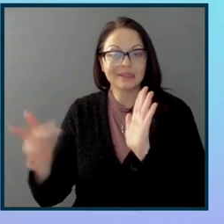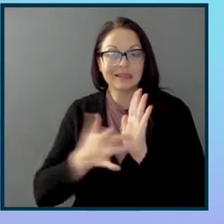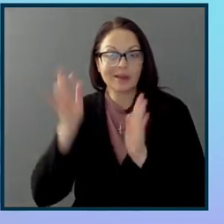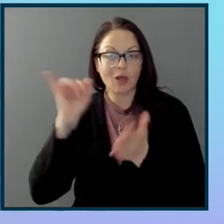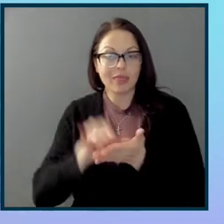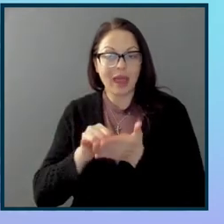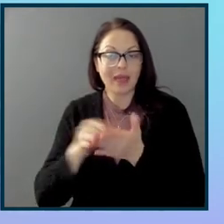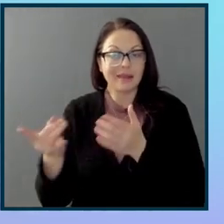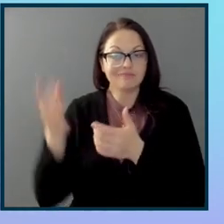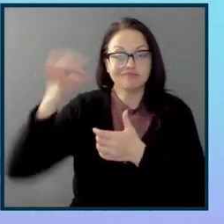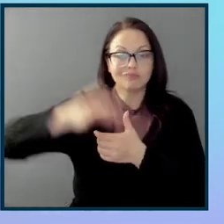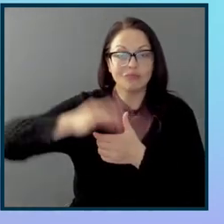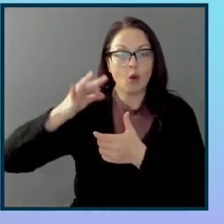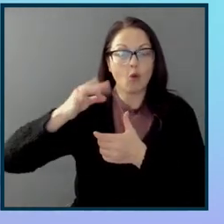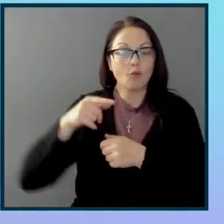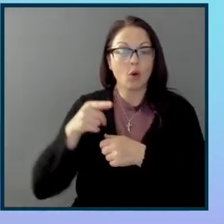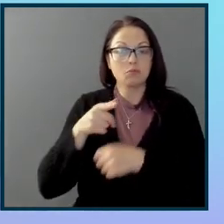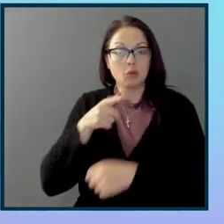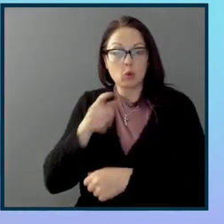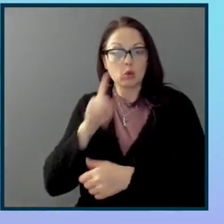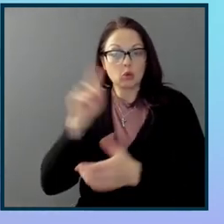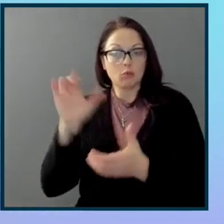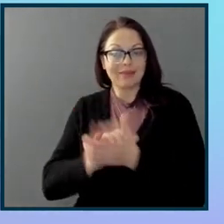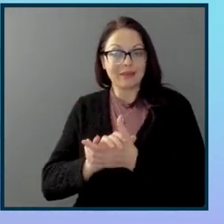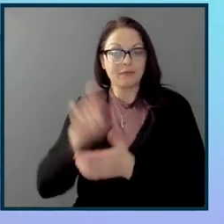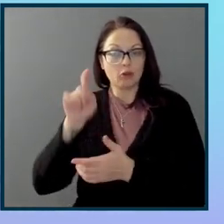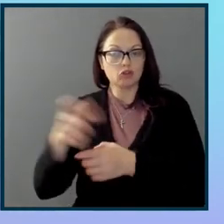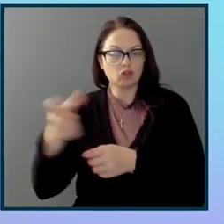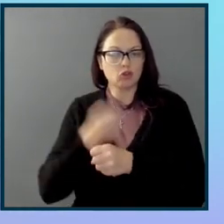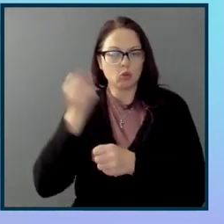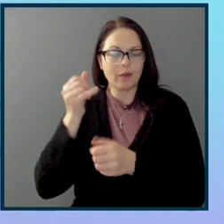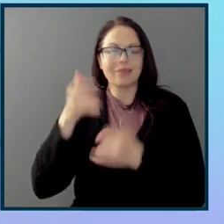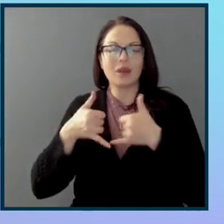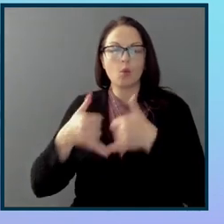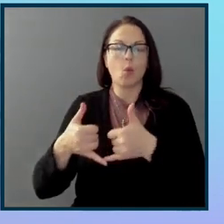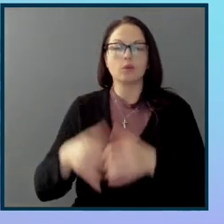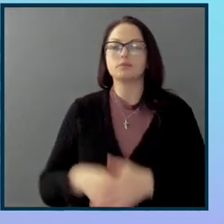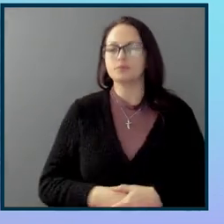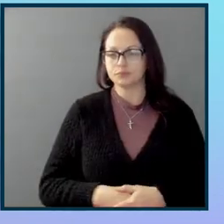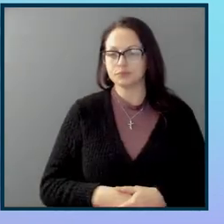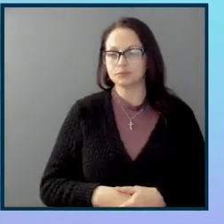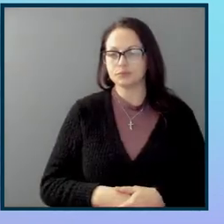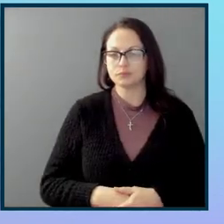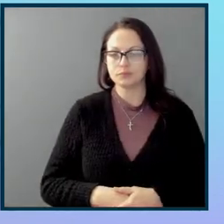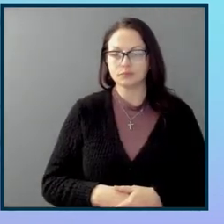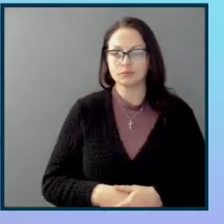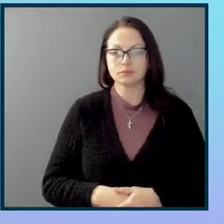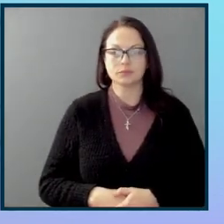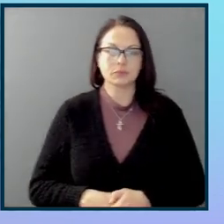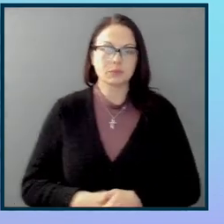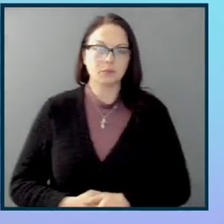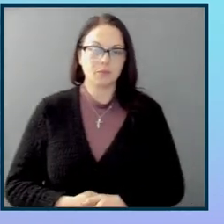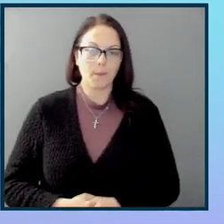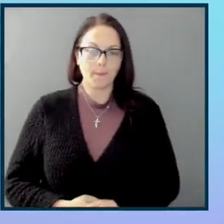think should win that award. We'd really appreciate it. But let's dive in here. Okay,